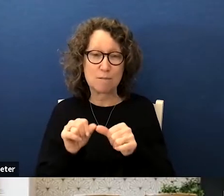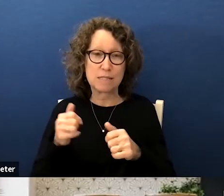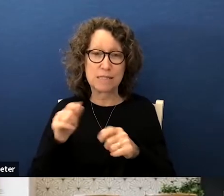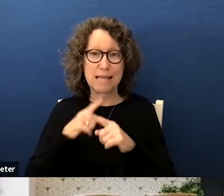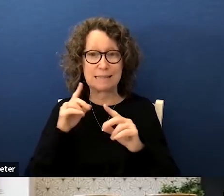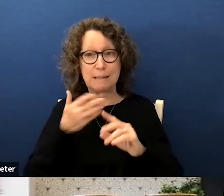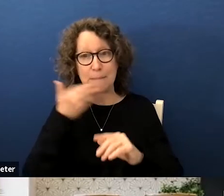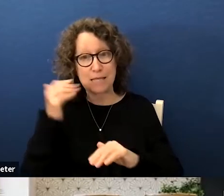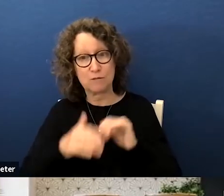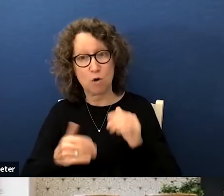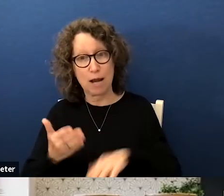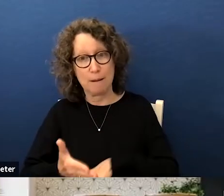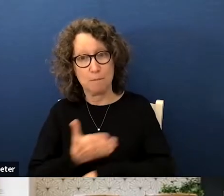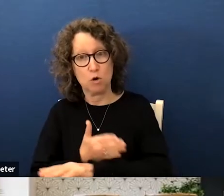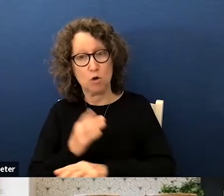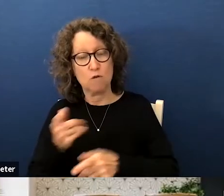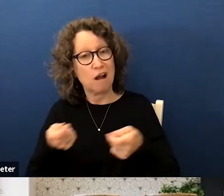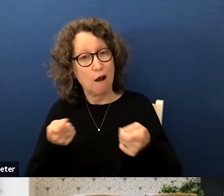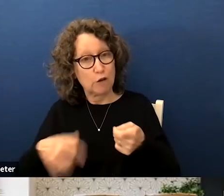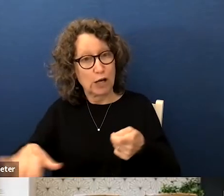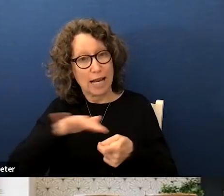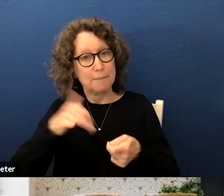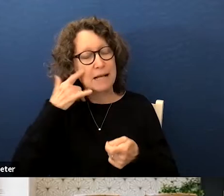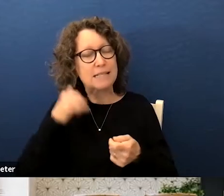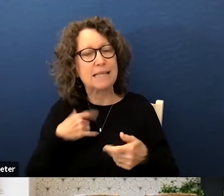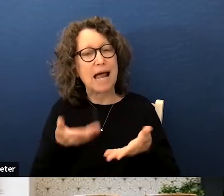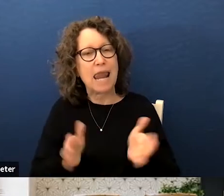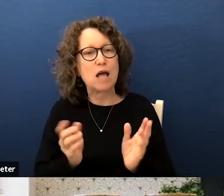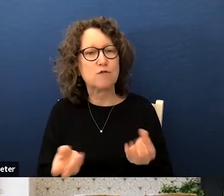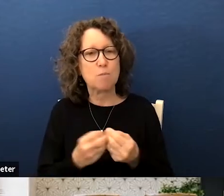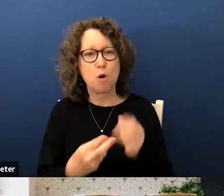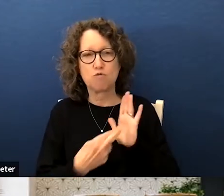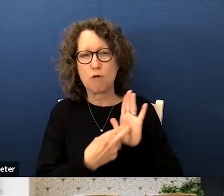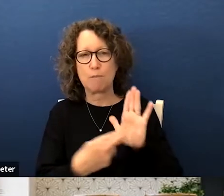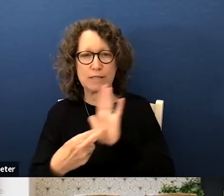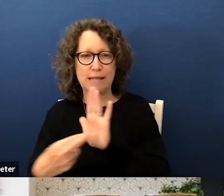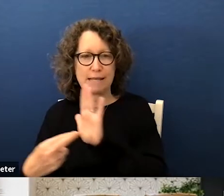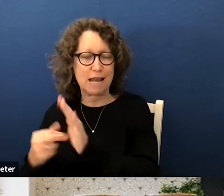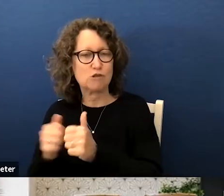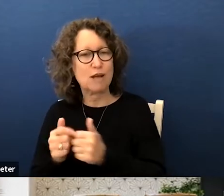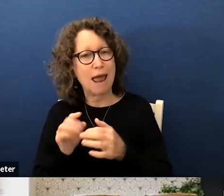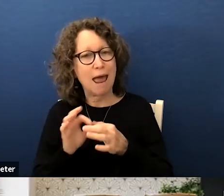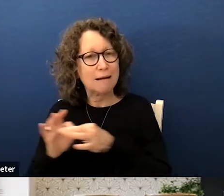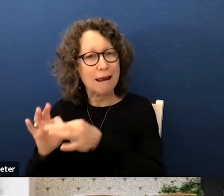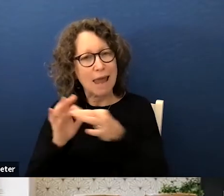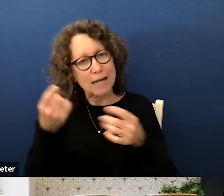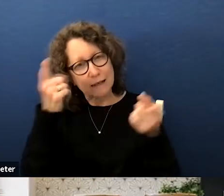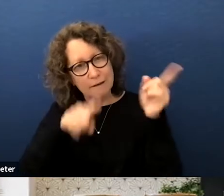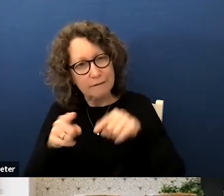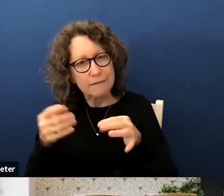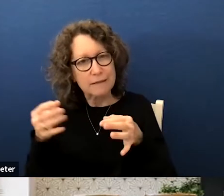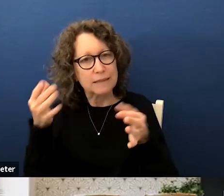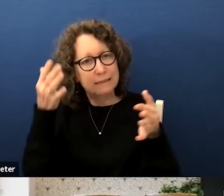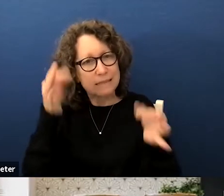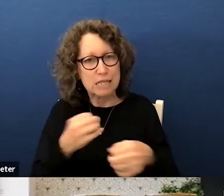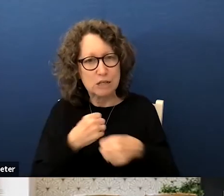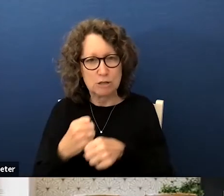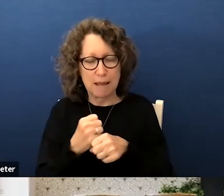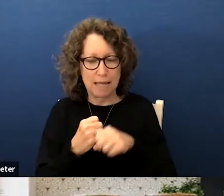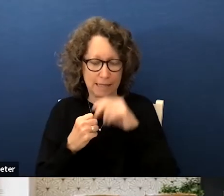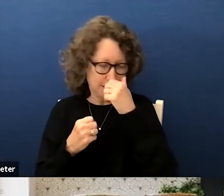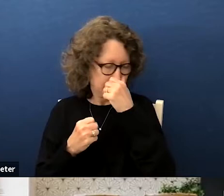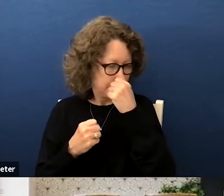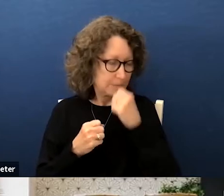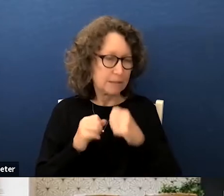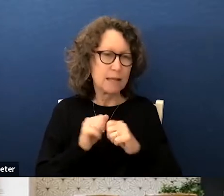clearly best for improved governance because it allows for more representation and collective decision making scenarios four